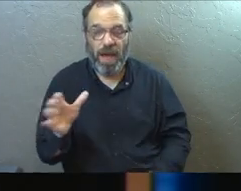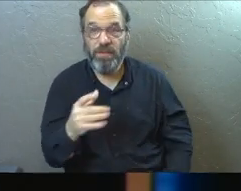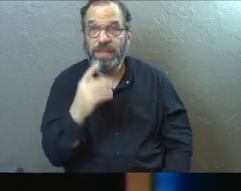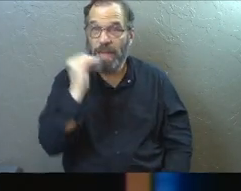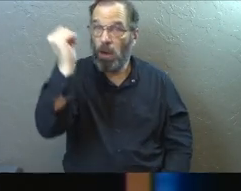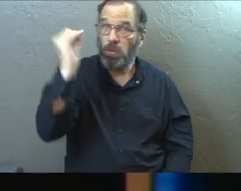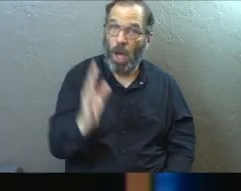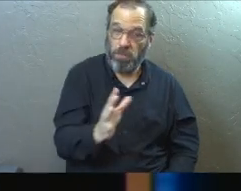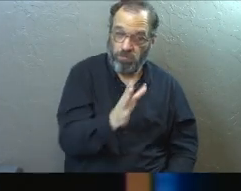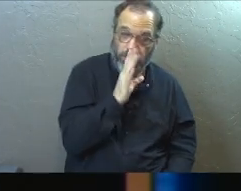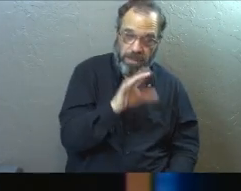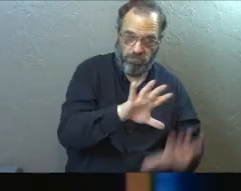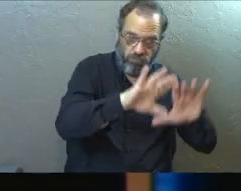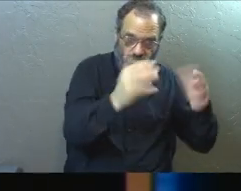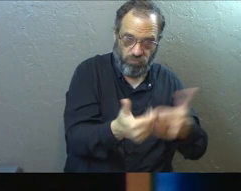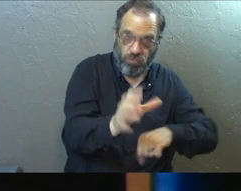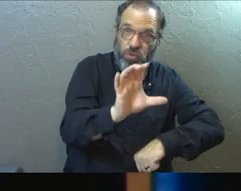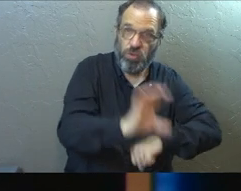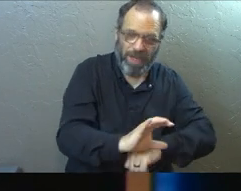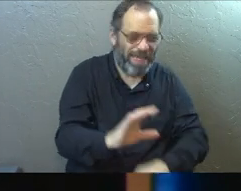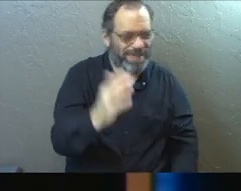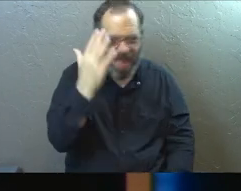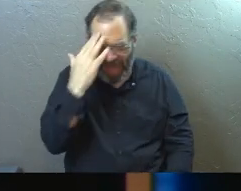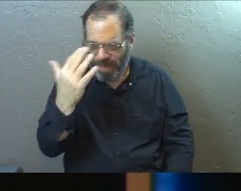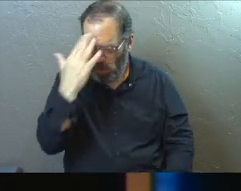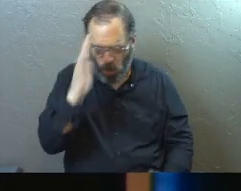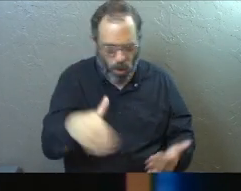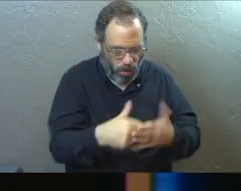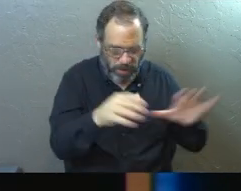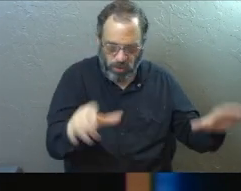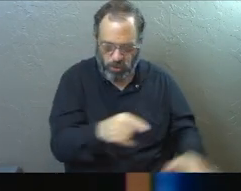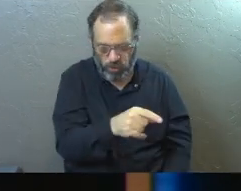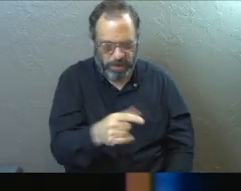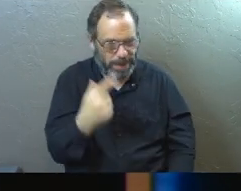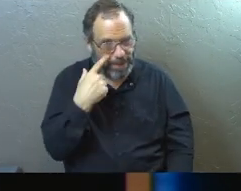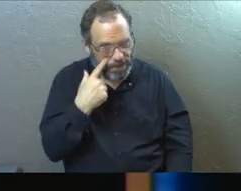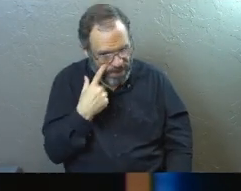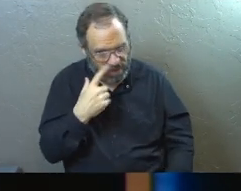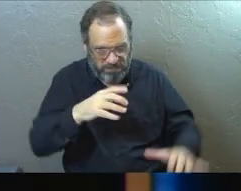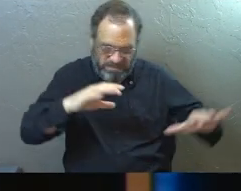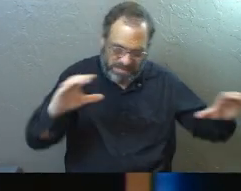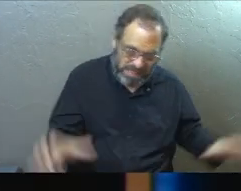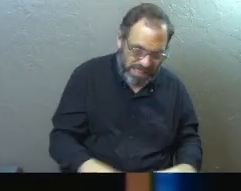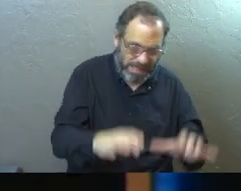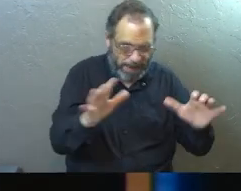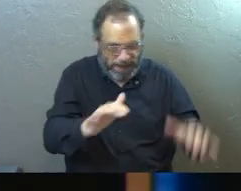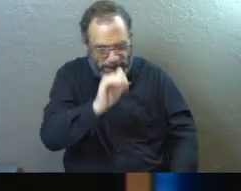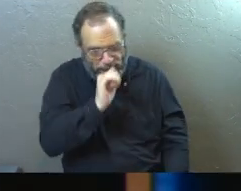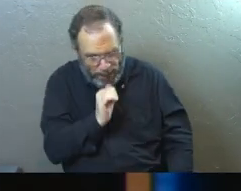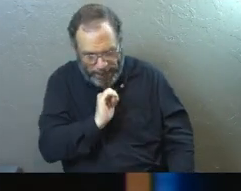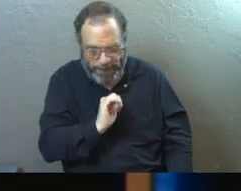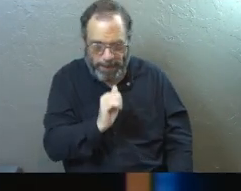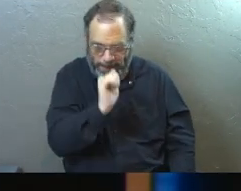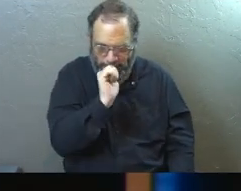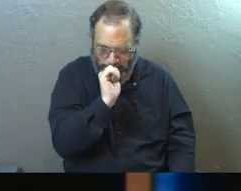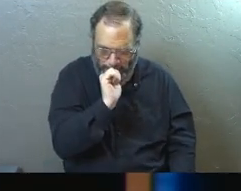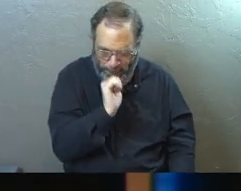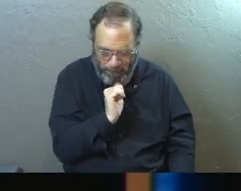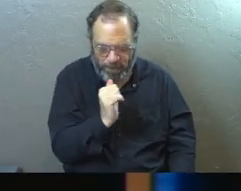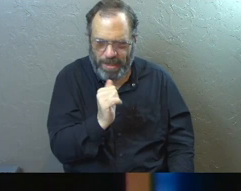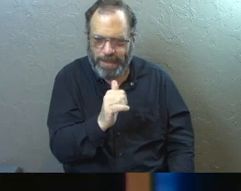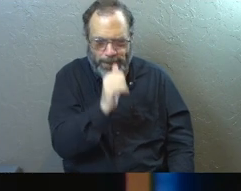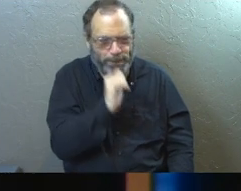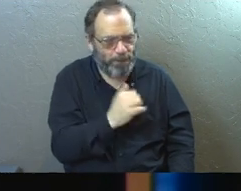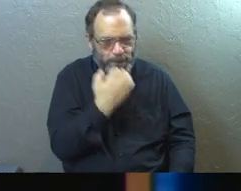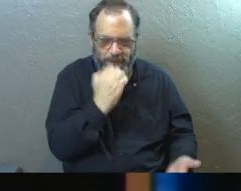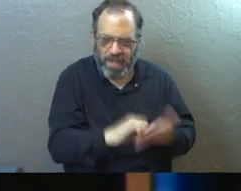And this is God speaking to the church. I know all the things you do. I've seen your hard work and your patient endurance. I know you